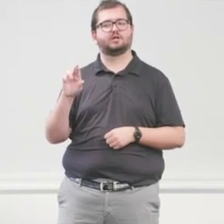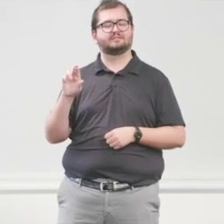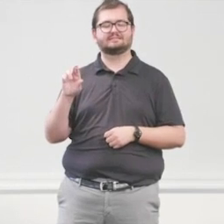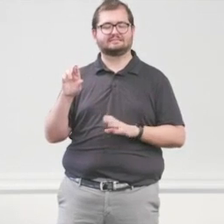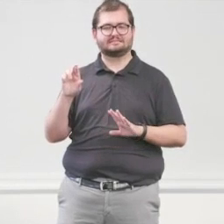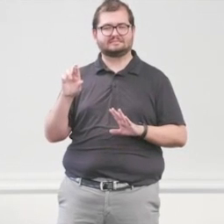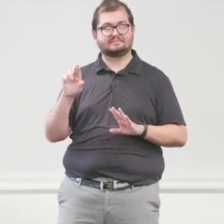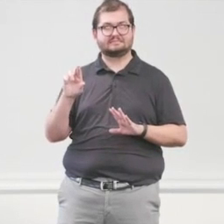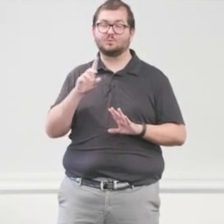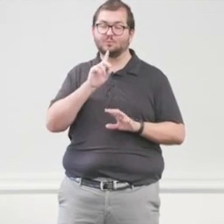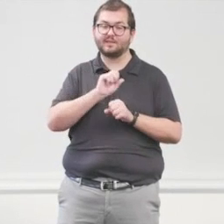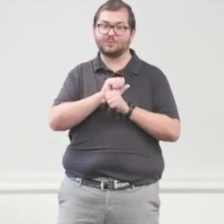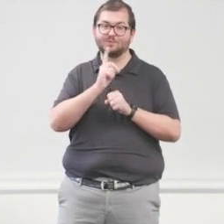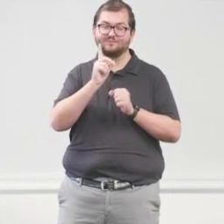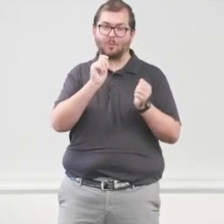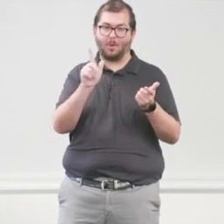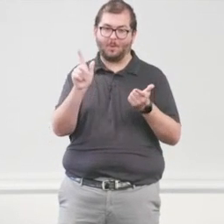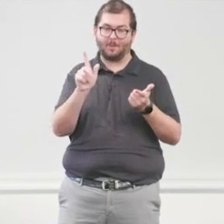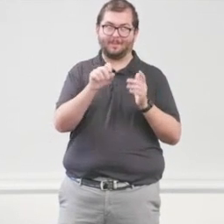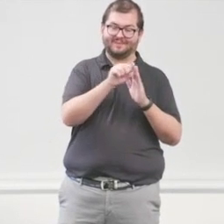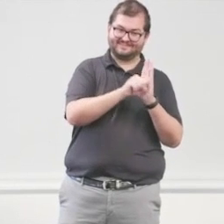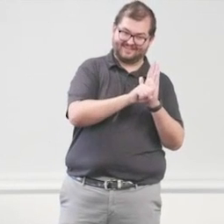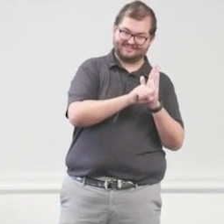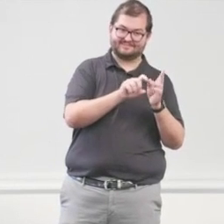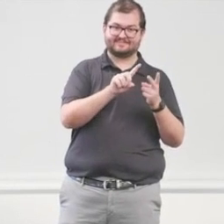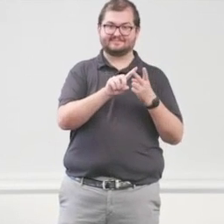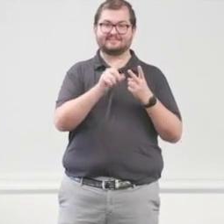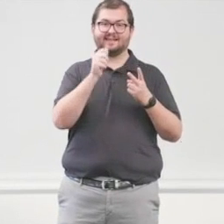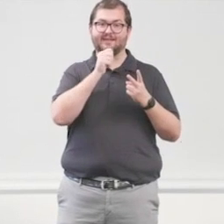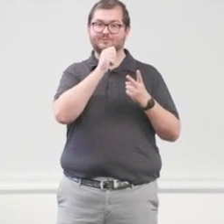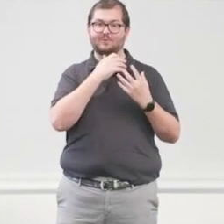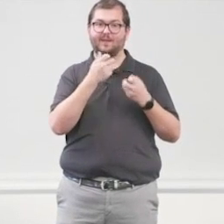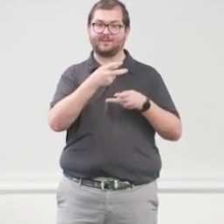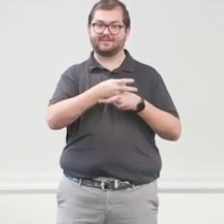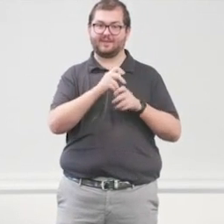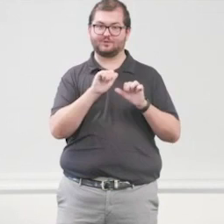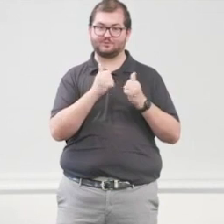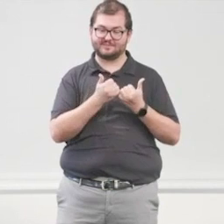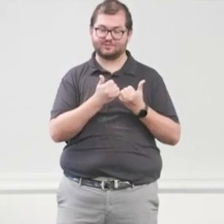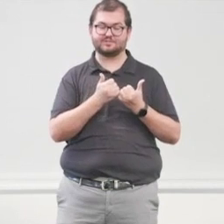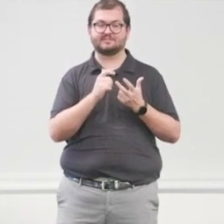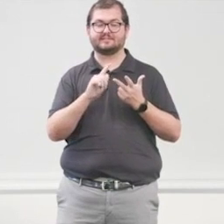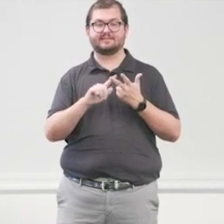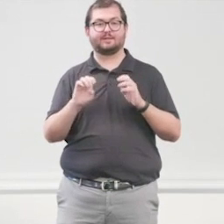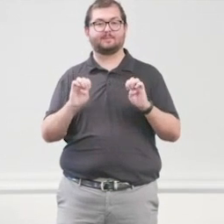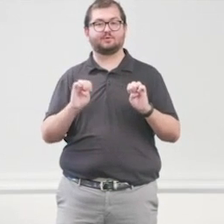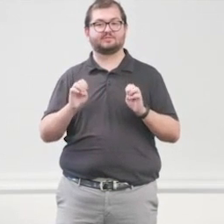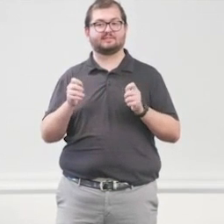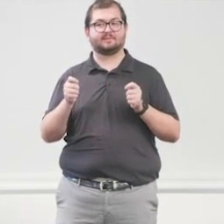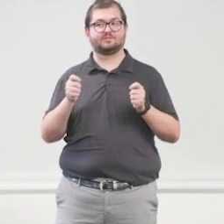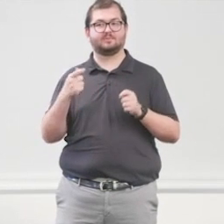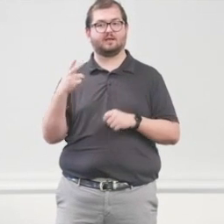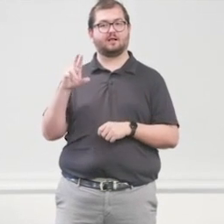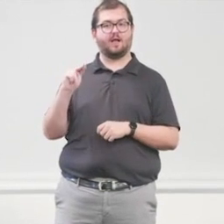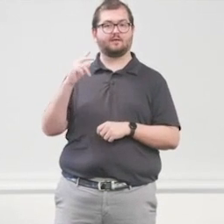Gil kind of works for everybody. He works for the state. He works for the Arizona Health Care Association. He's an emergency management gun for hire,